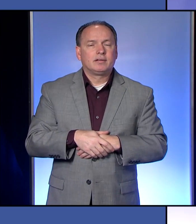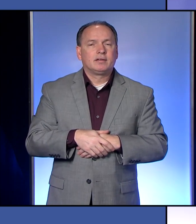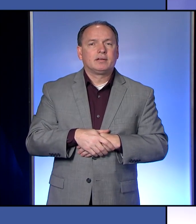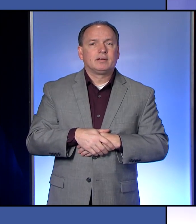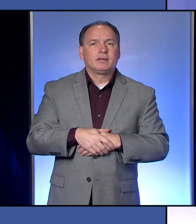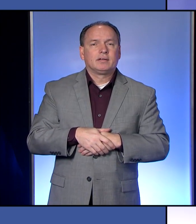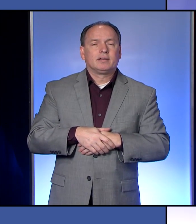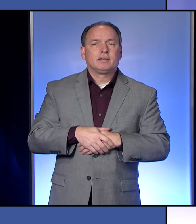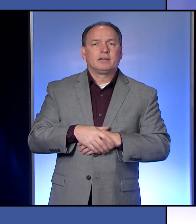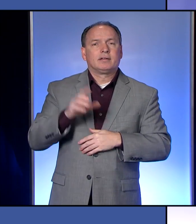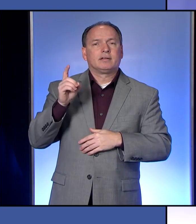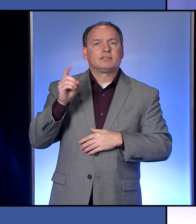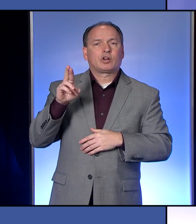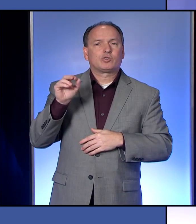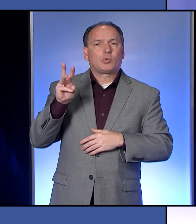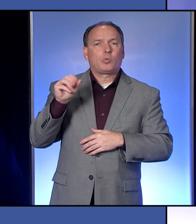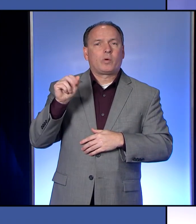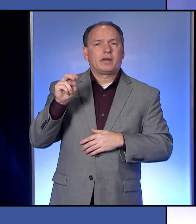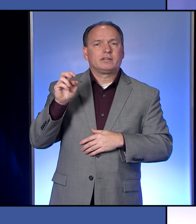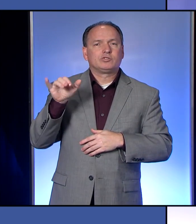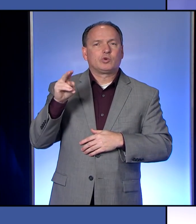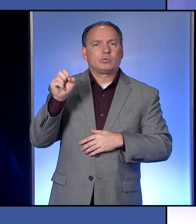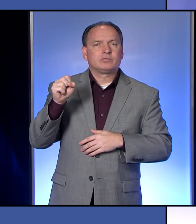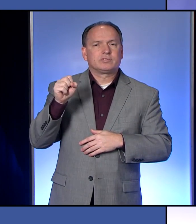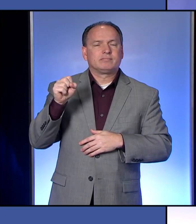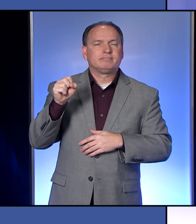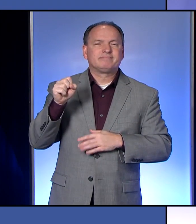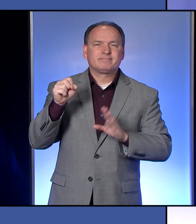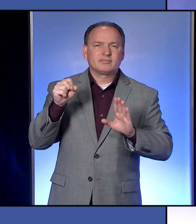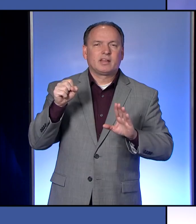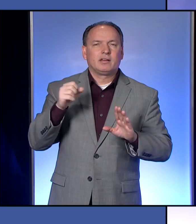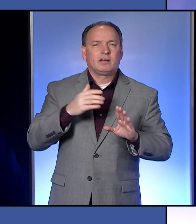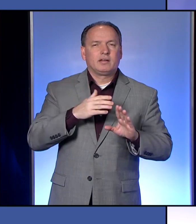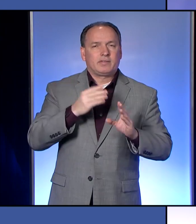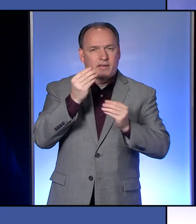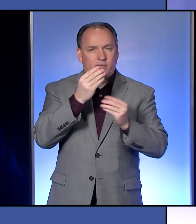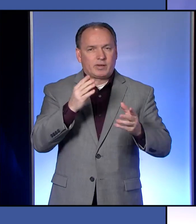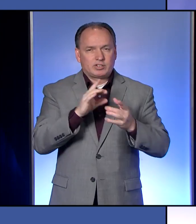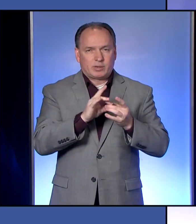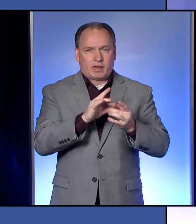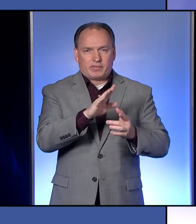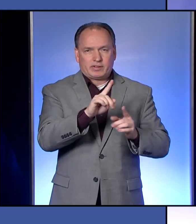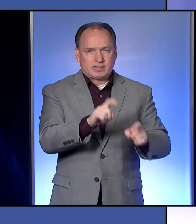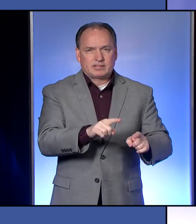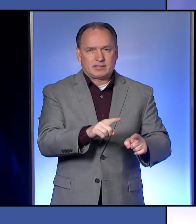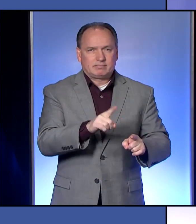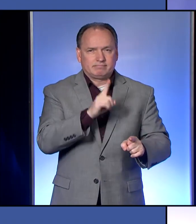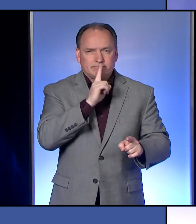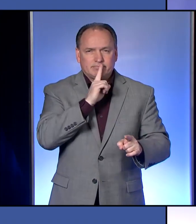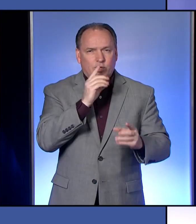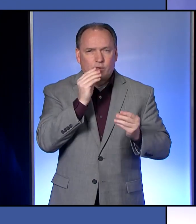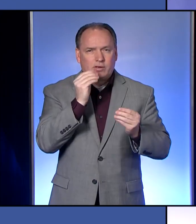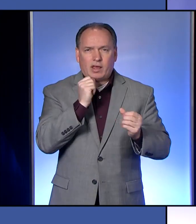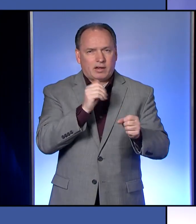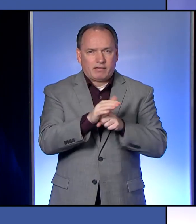This is Wayne Jones. I really don't have any information on their testing, so I really can't comment. Sorry.